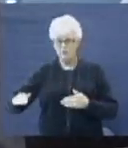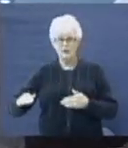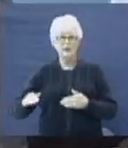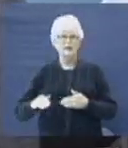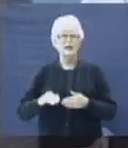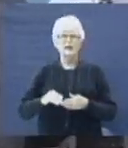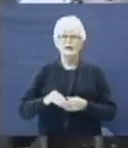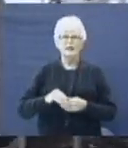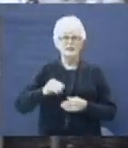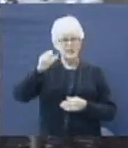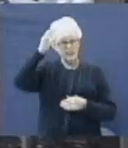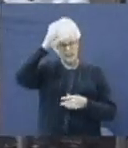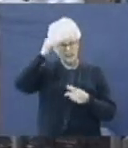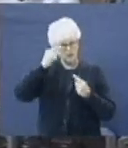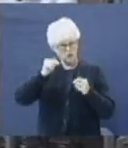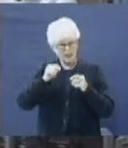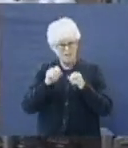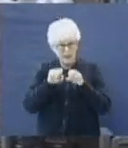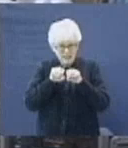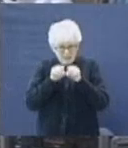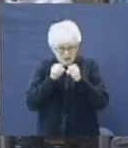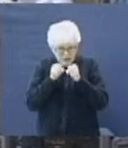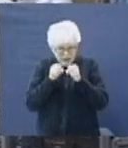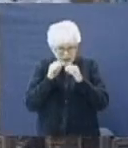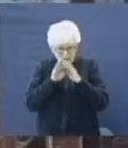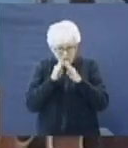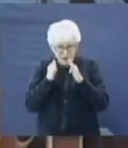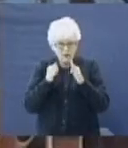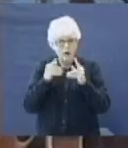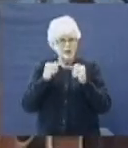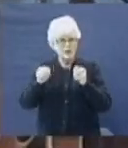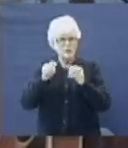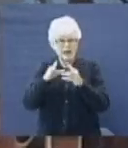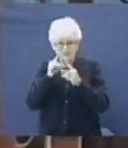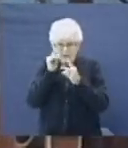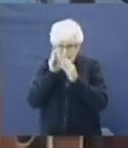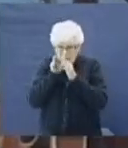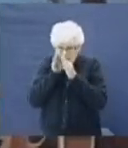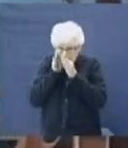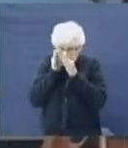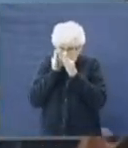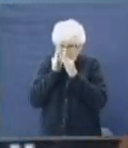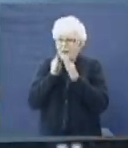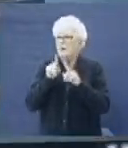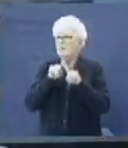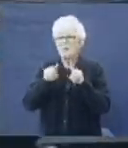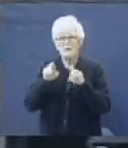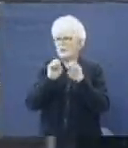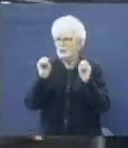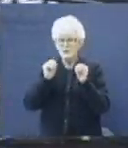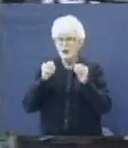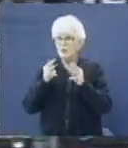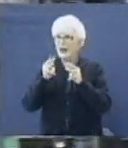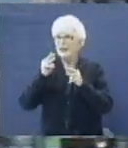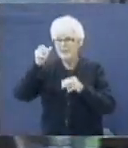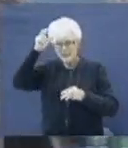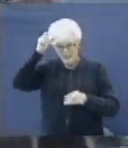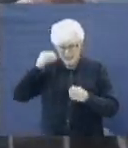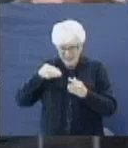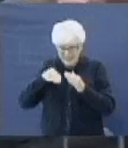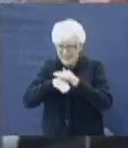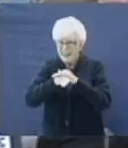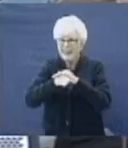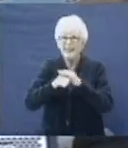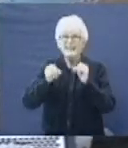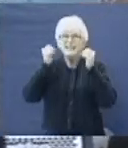believe Satan tried to find a crack in the door. I believe Satan tried to find a window open. But there was nowhere to enter. It's an amazing